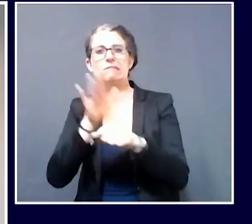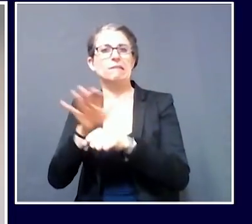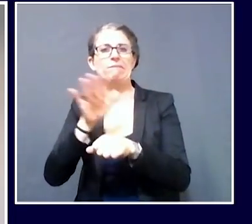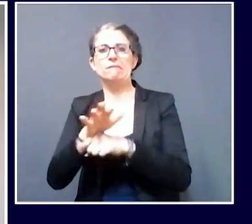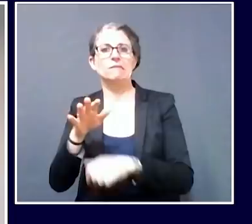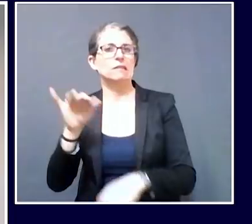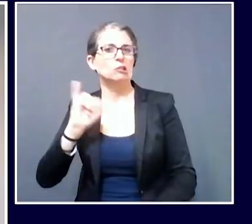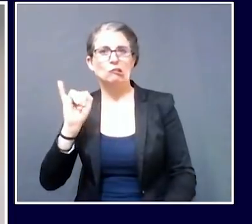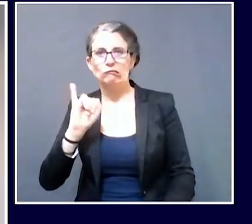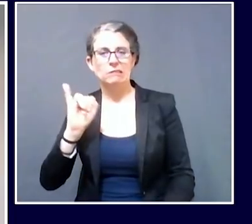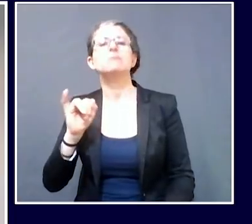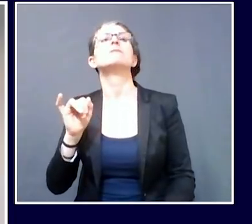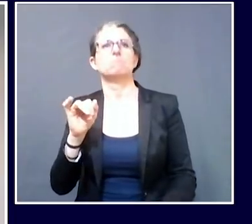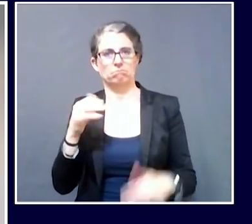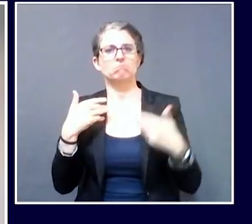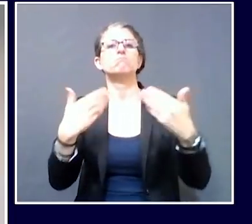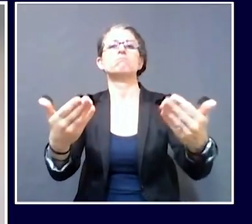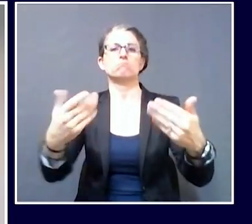Okay.